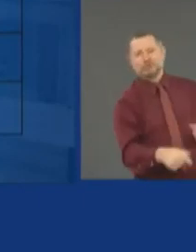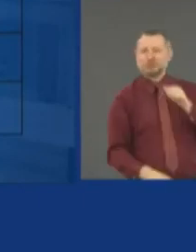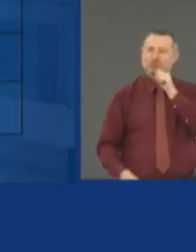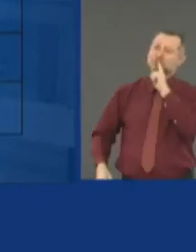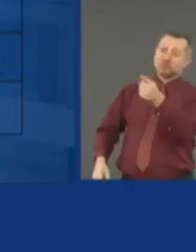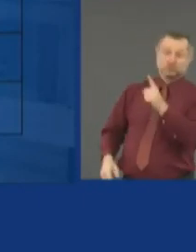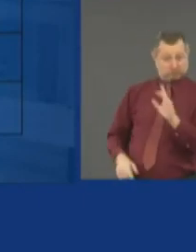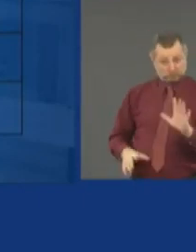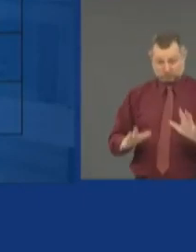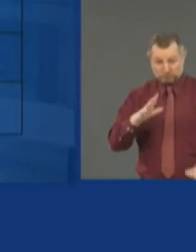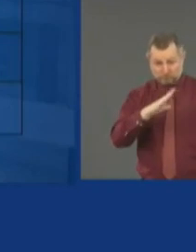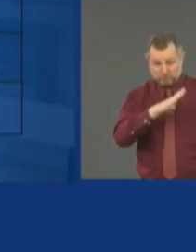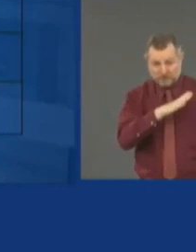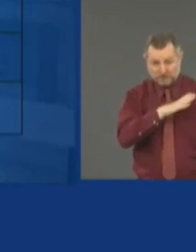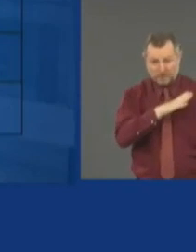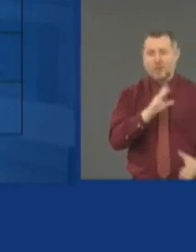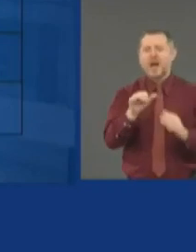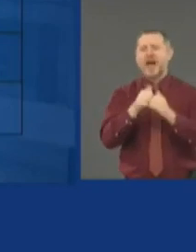like that.